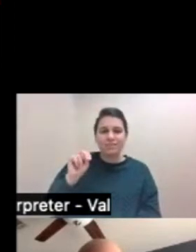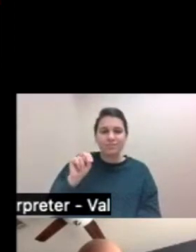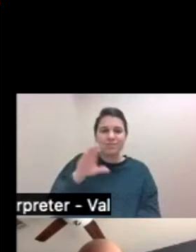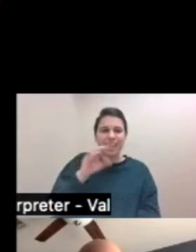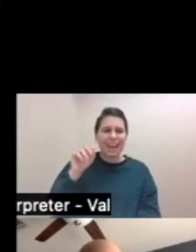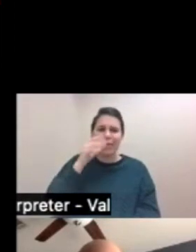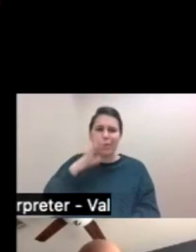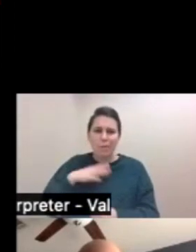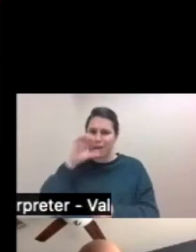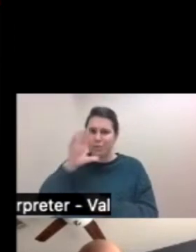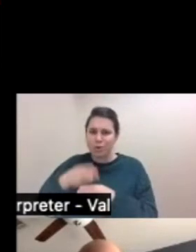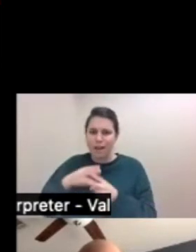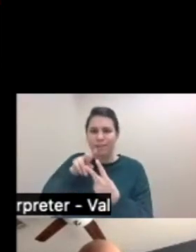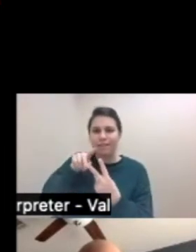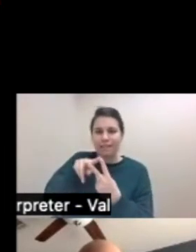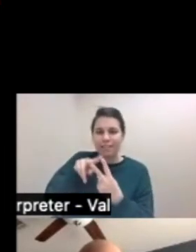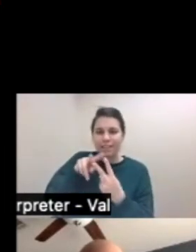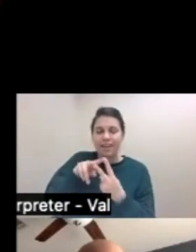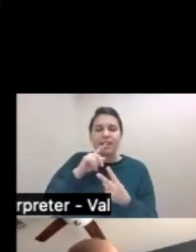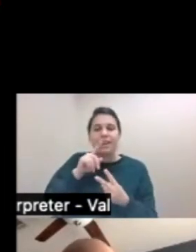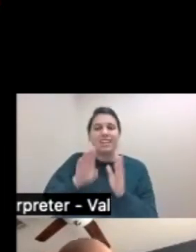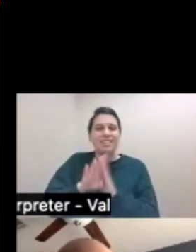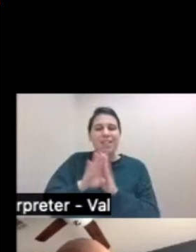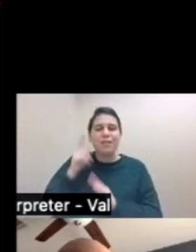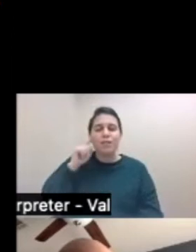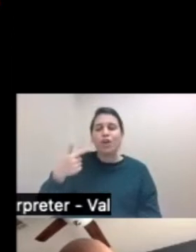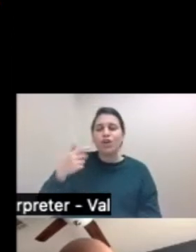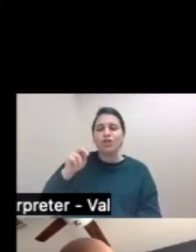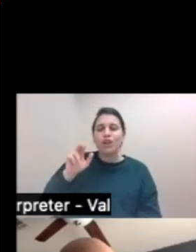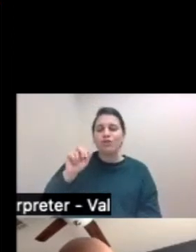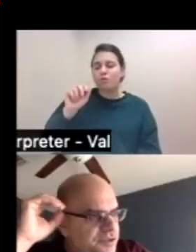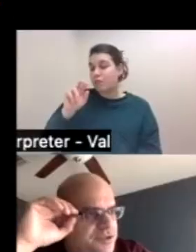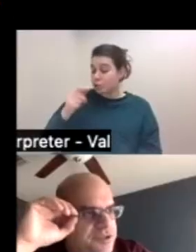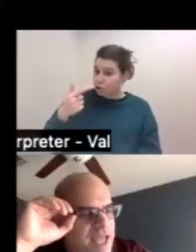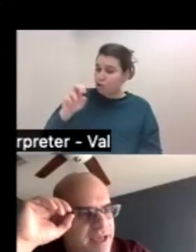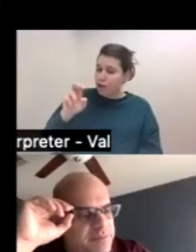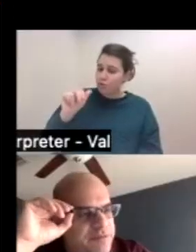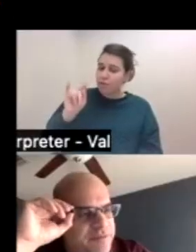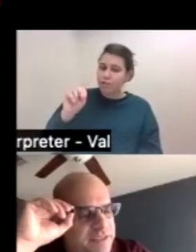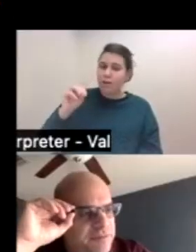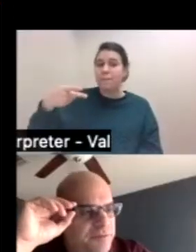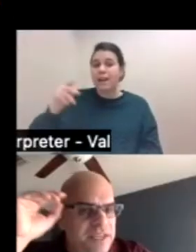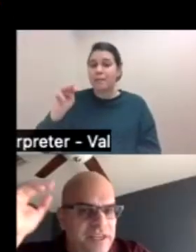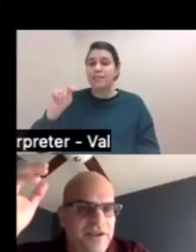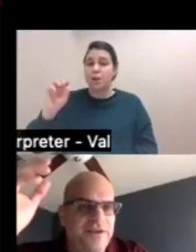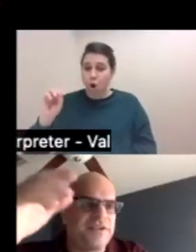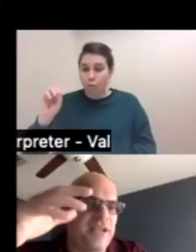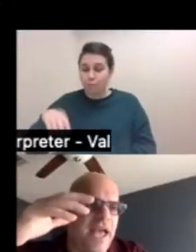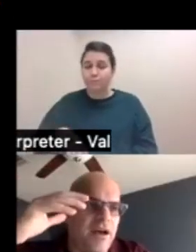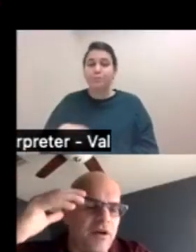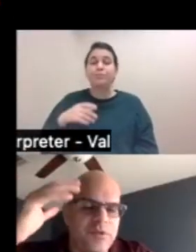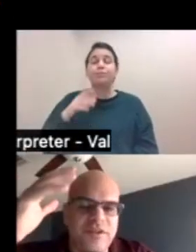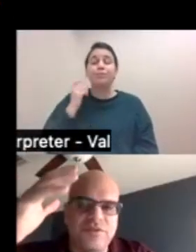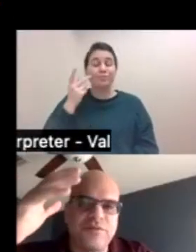pictures here, and the developers of Generation PMTO. And these researchers have perfected for years